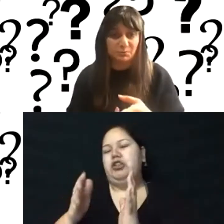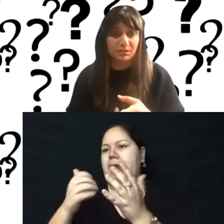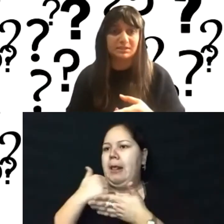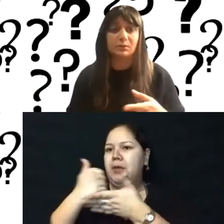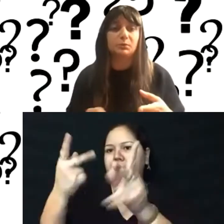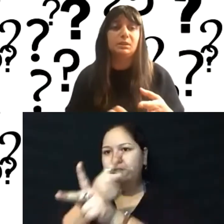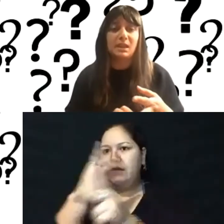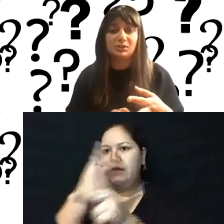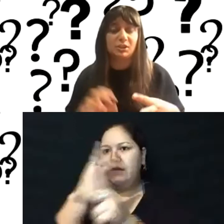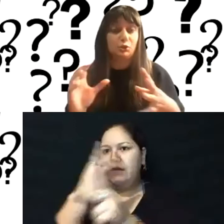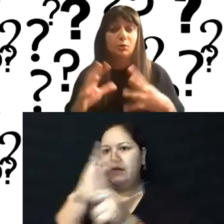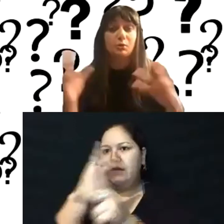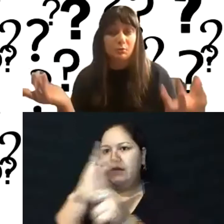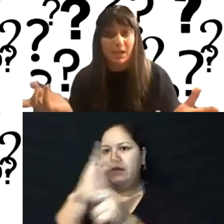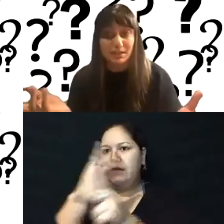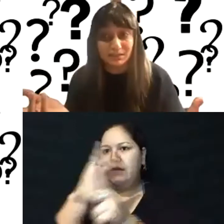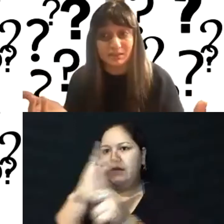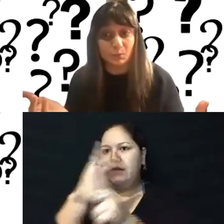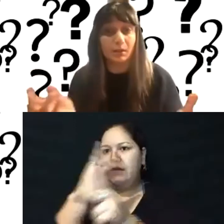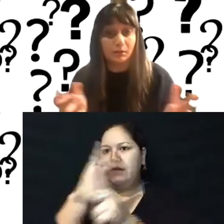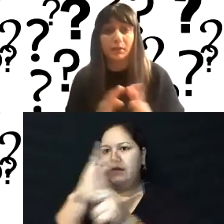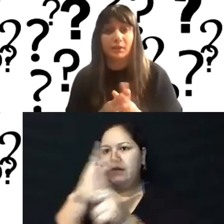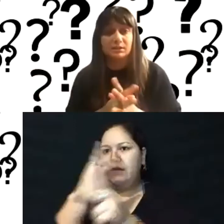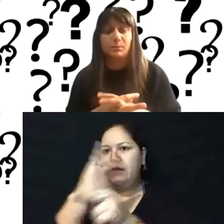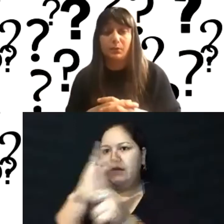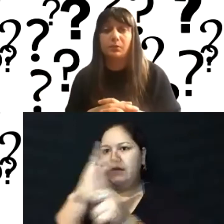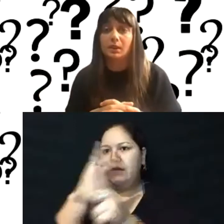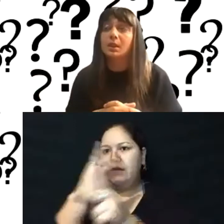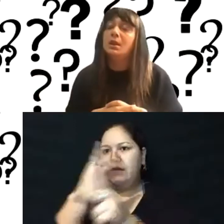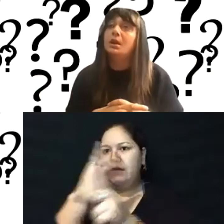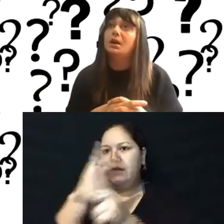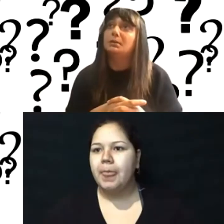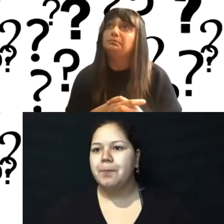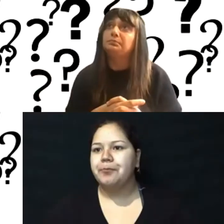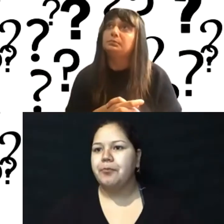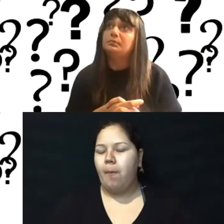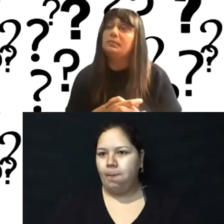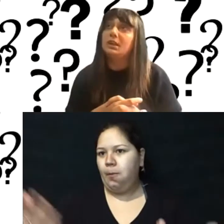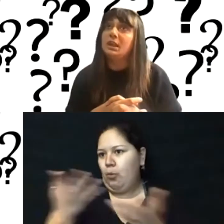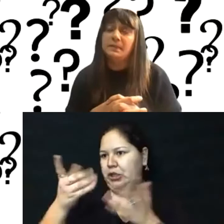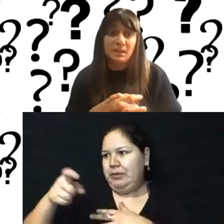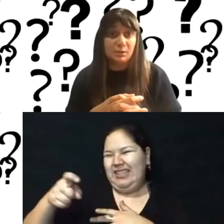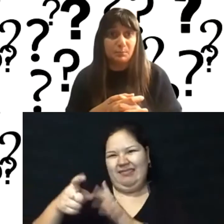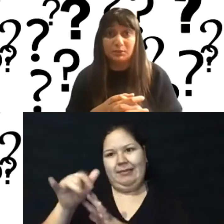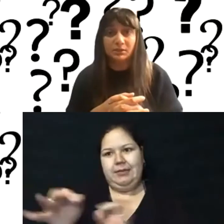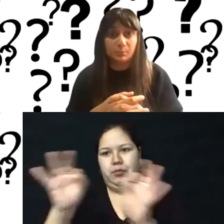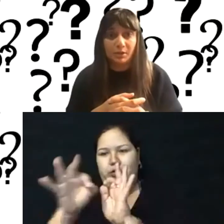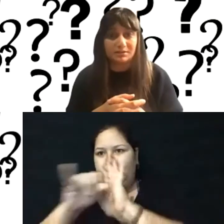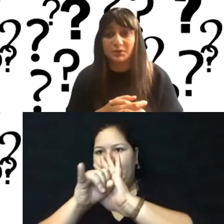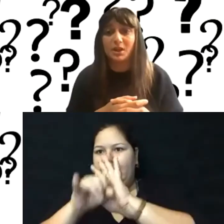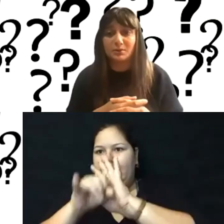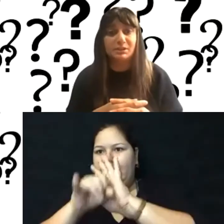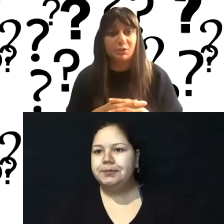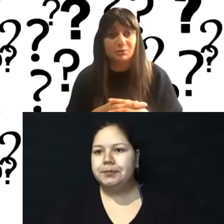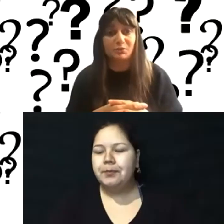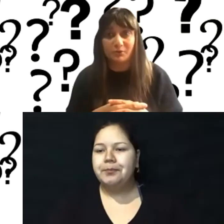what's realistic, really managing your own capacity as well. I think it's a big thing. Um, and then building the product.